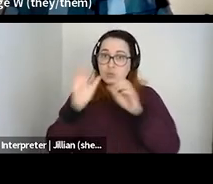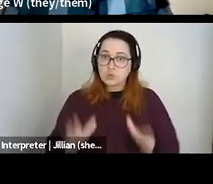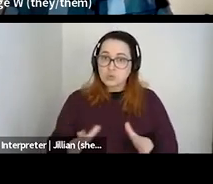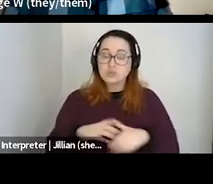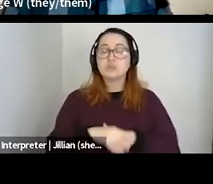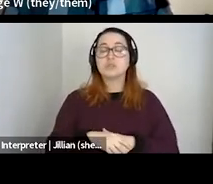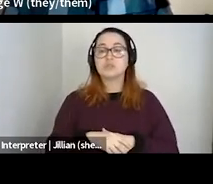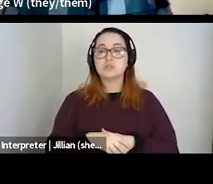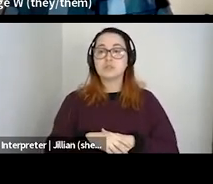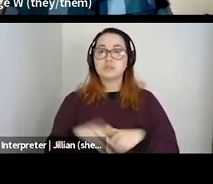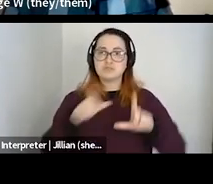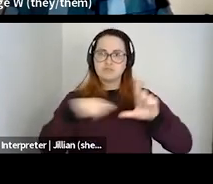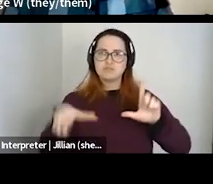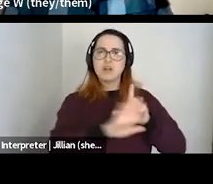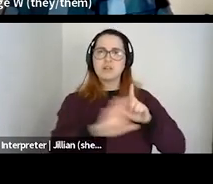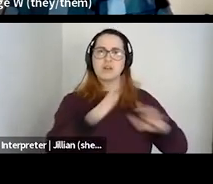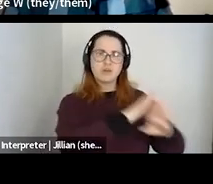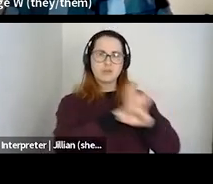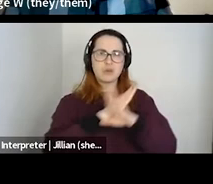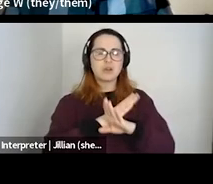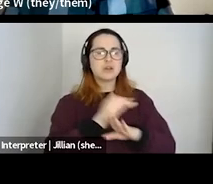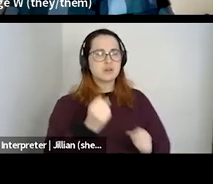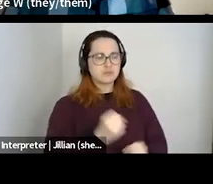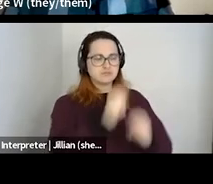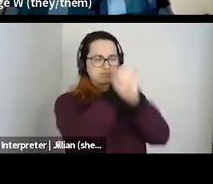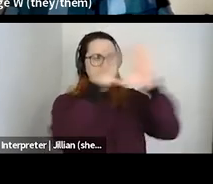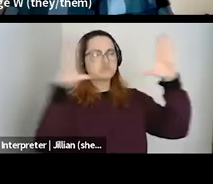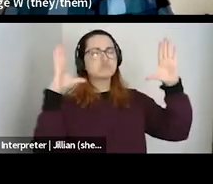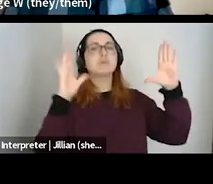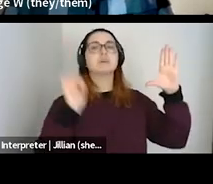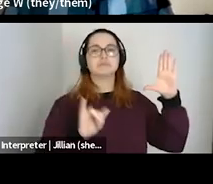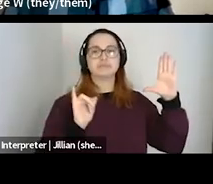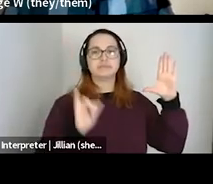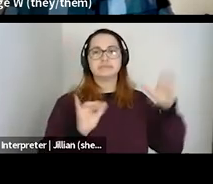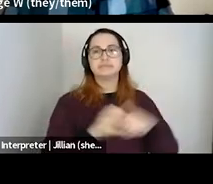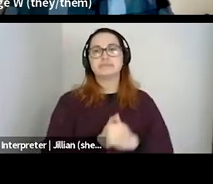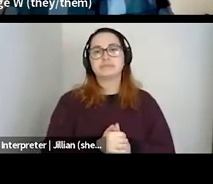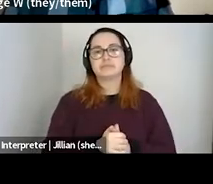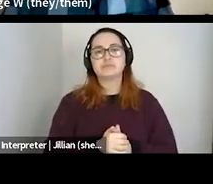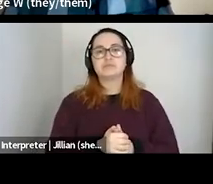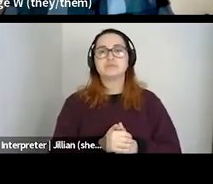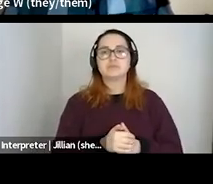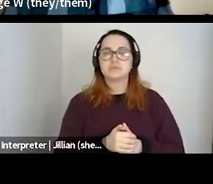barriers that 2SLGBTQIA plus folks face, and for them to engage in these discussions.